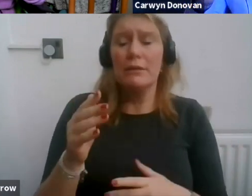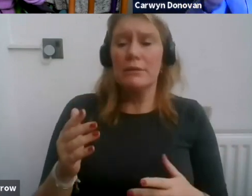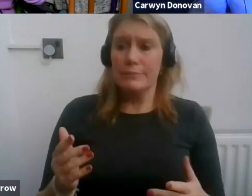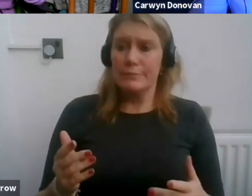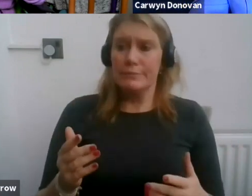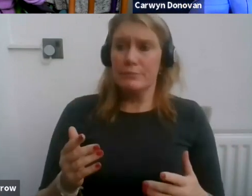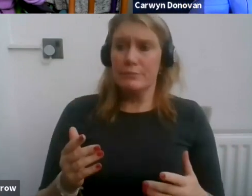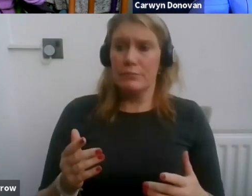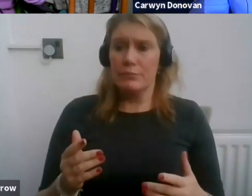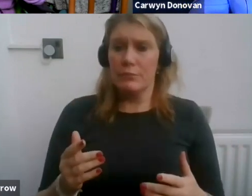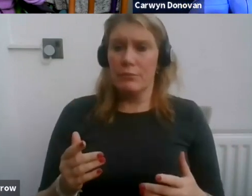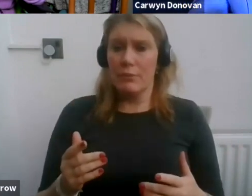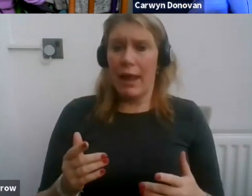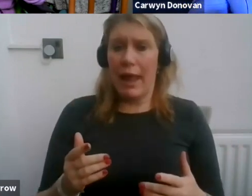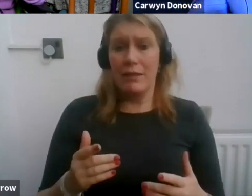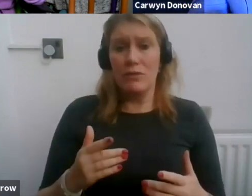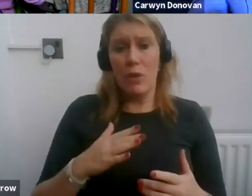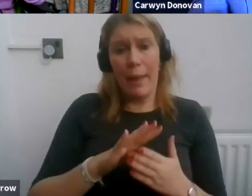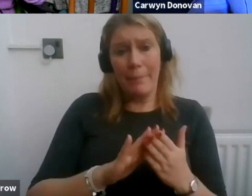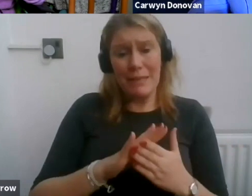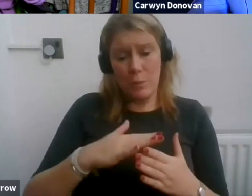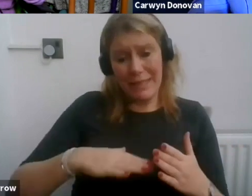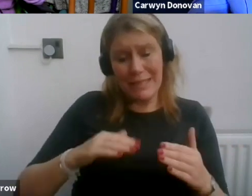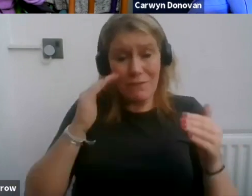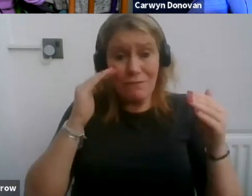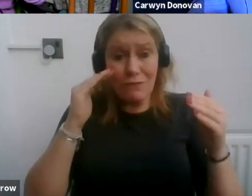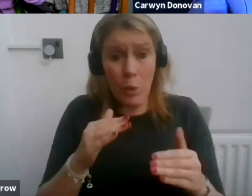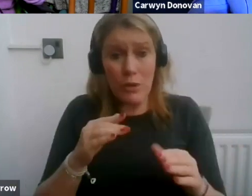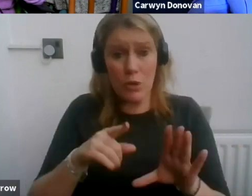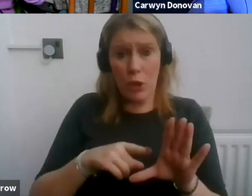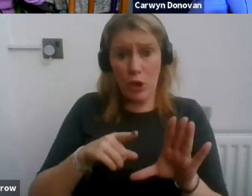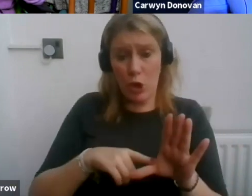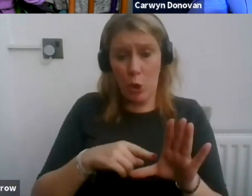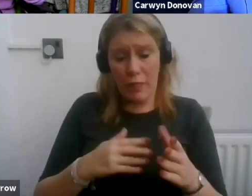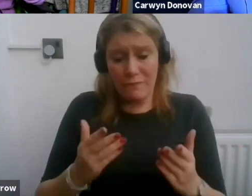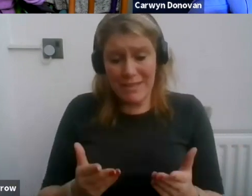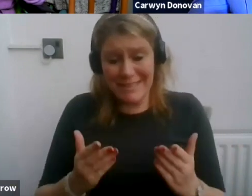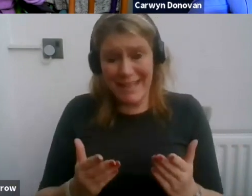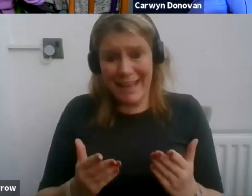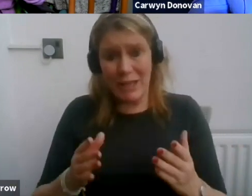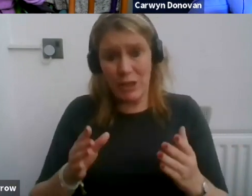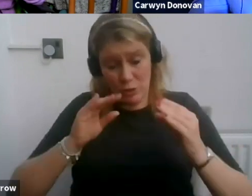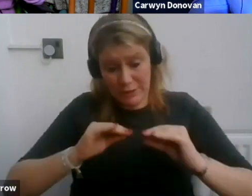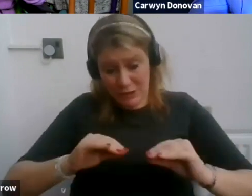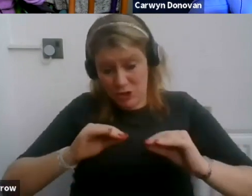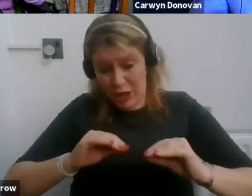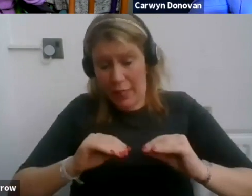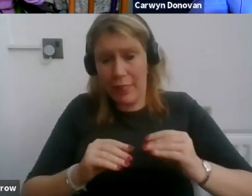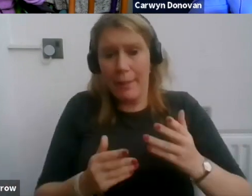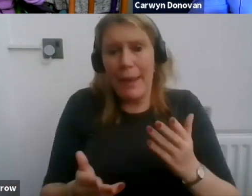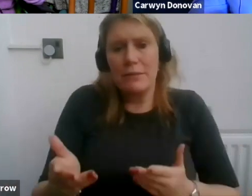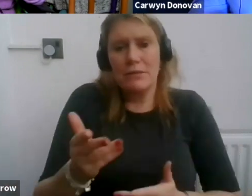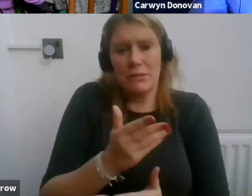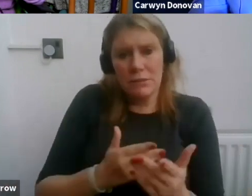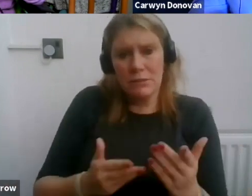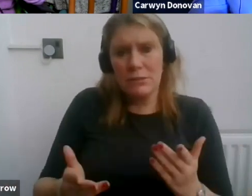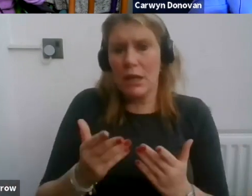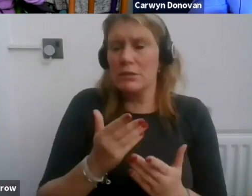you will, on the youth of today to ensure that these conversations are being had in an open,